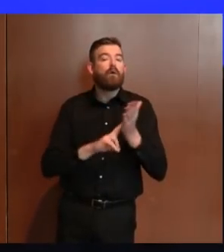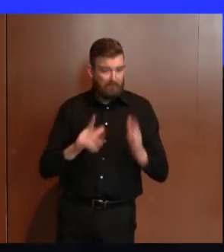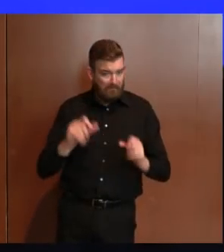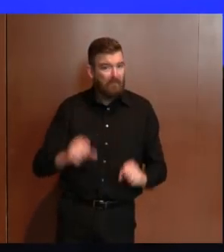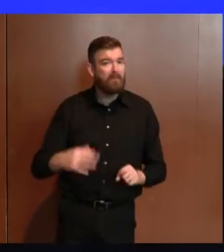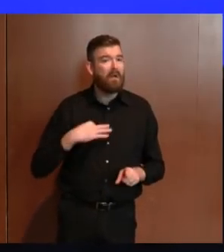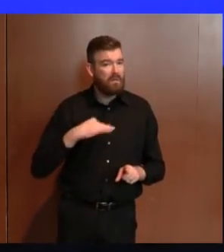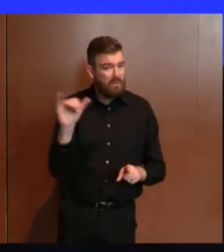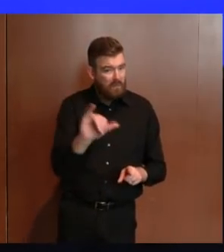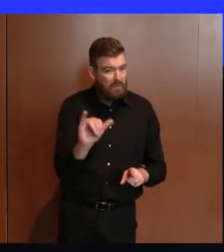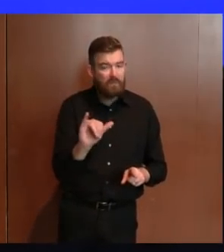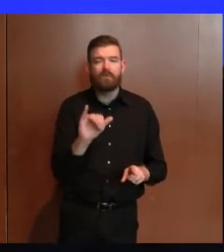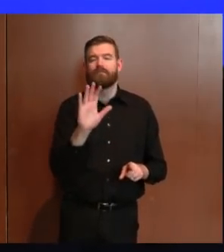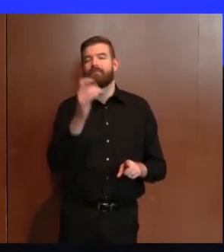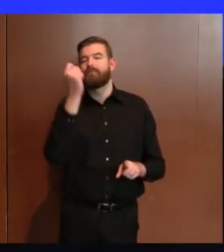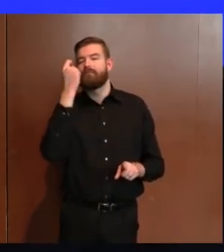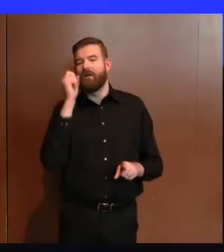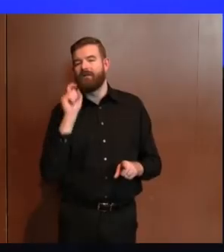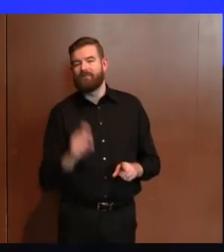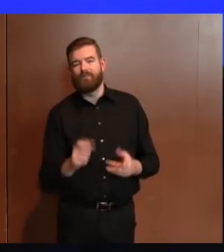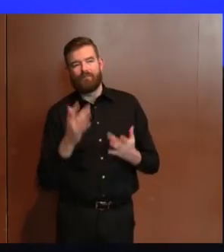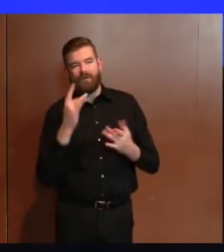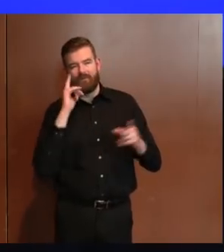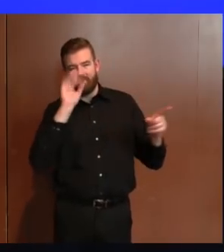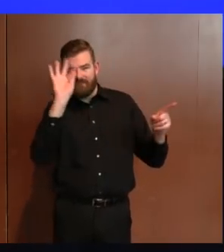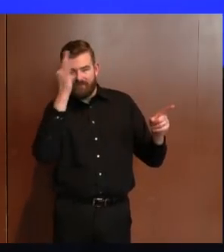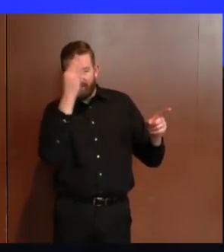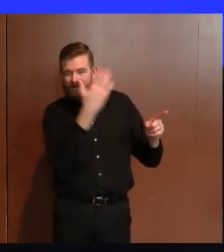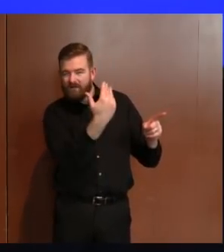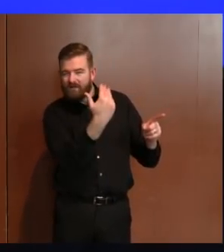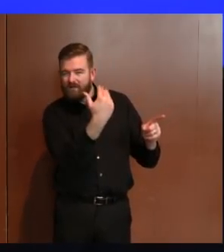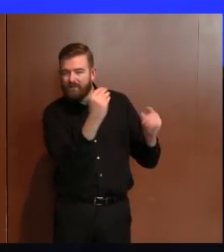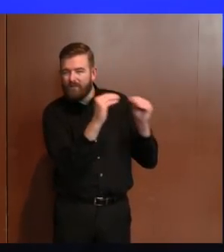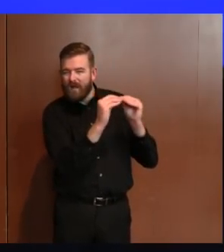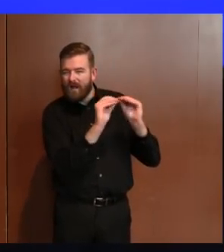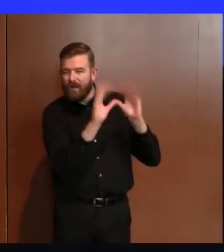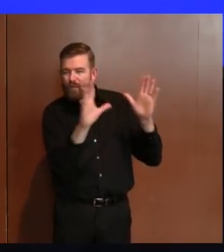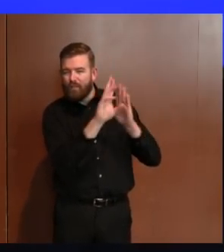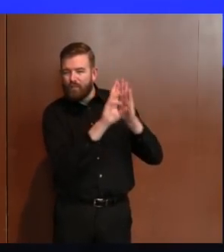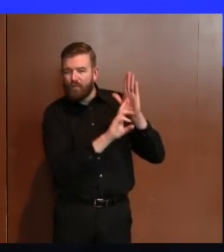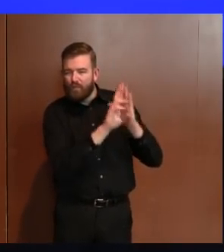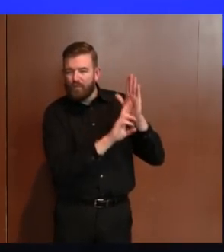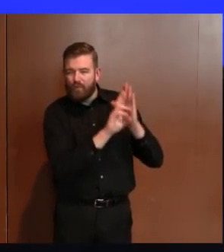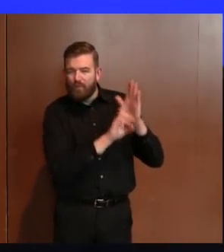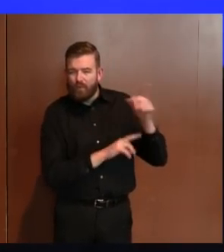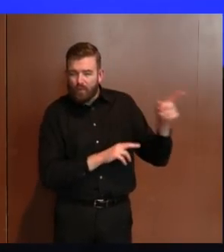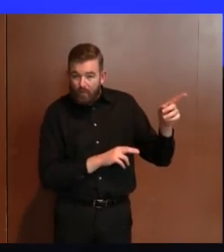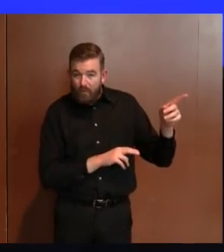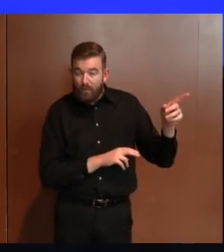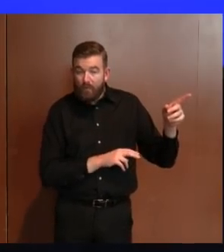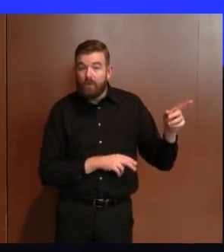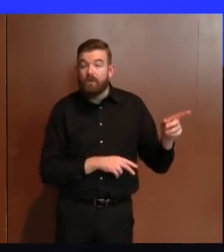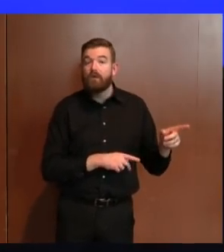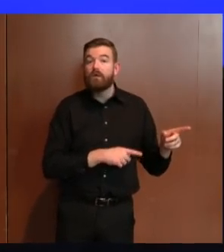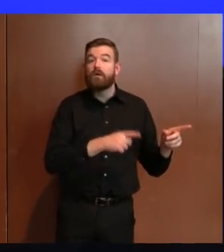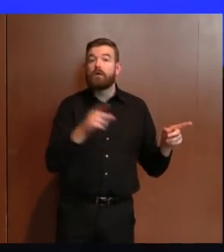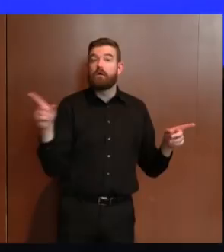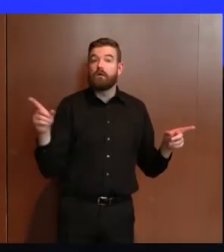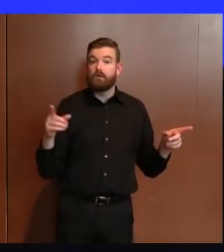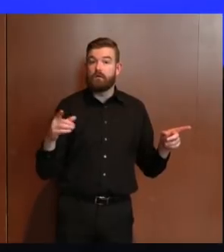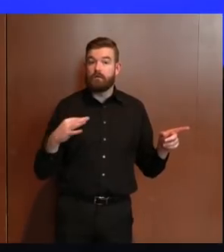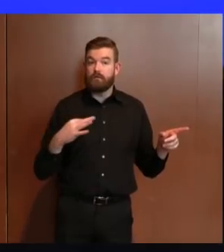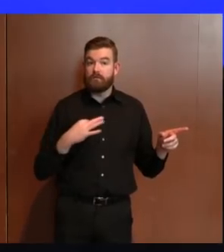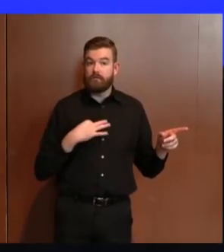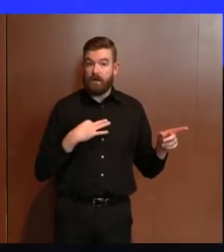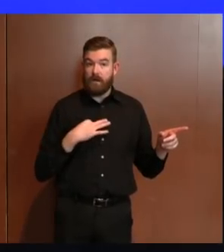but relief is coming. This week that ends today is the first week claimants are eligible for this additional $600 benefit, and New Jersey